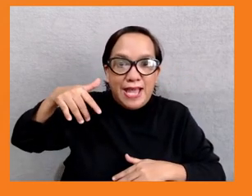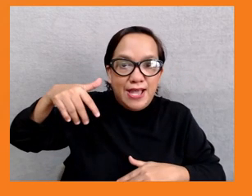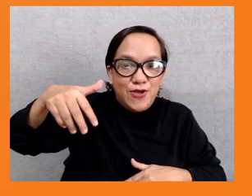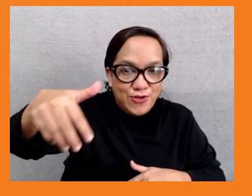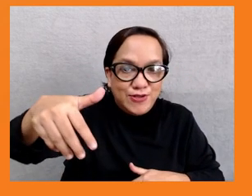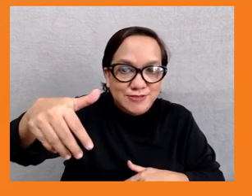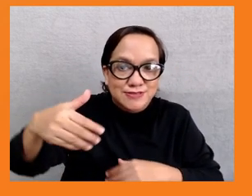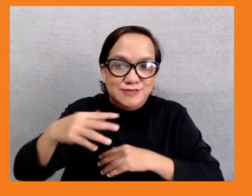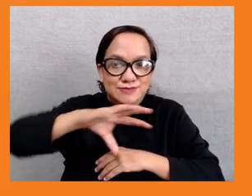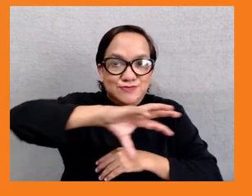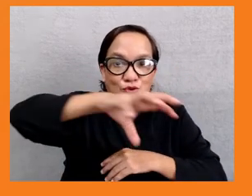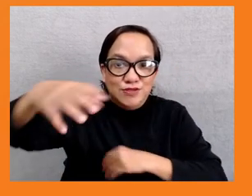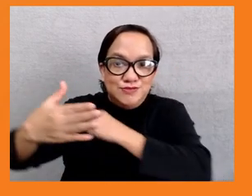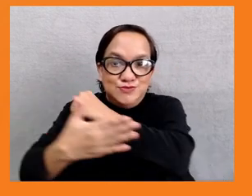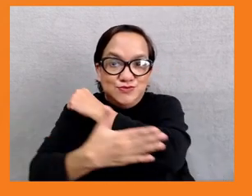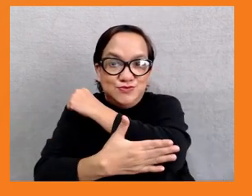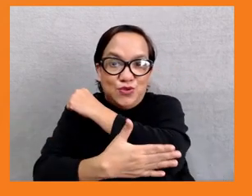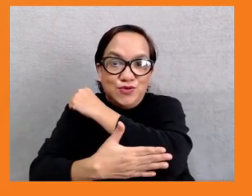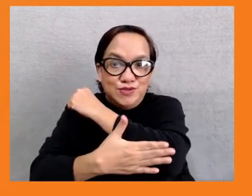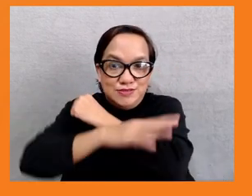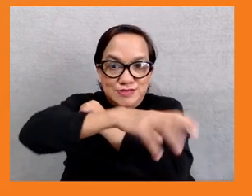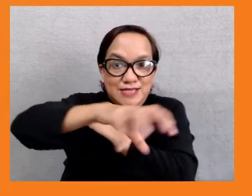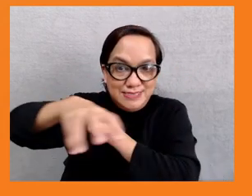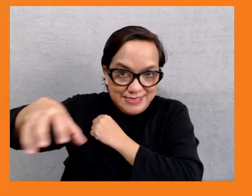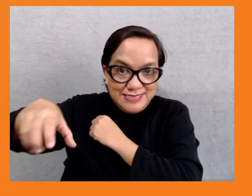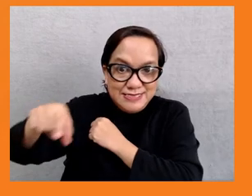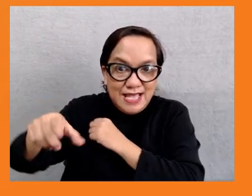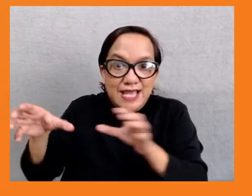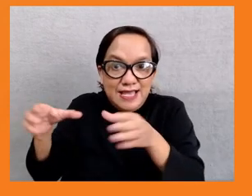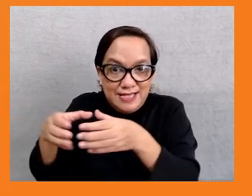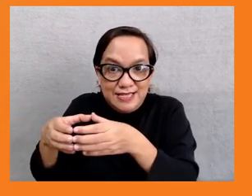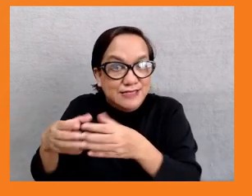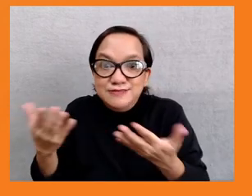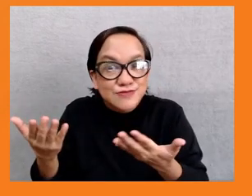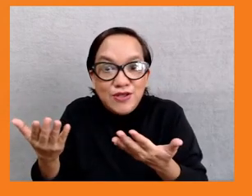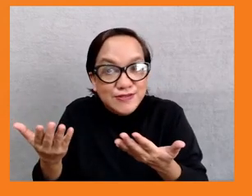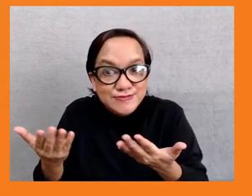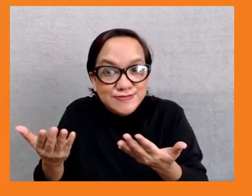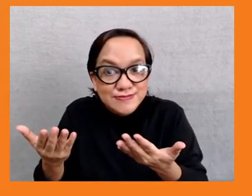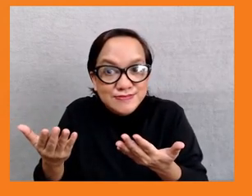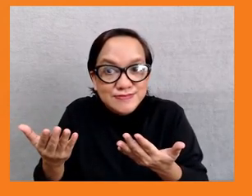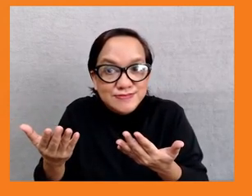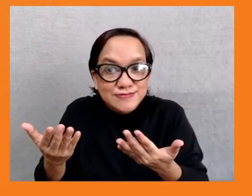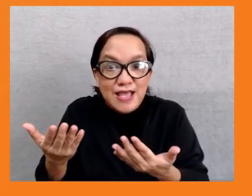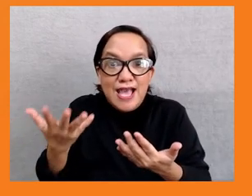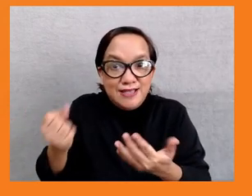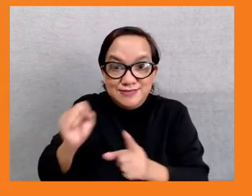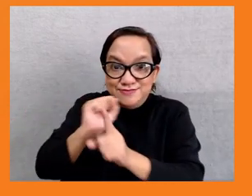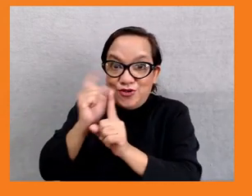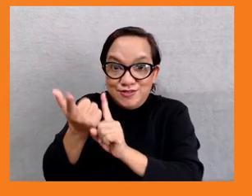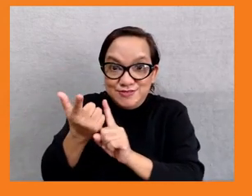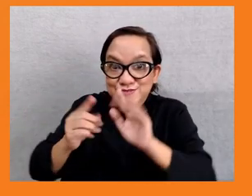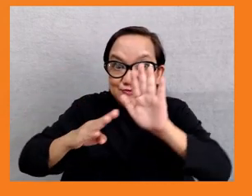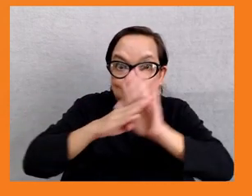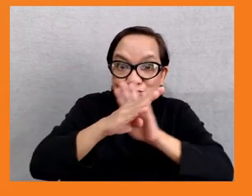please. The other thing that we are doing led by our social development group is to really think